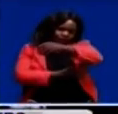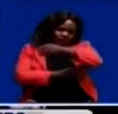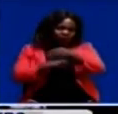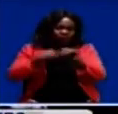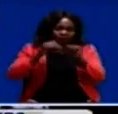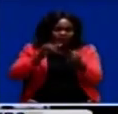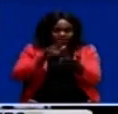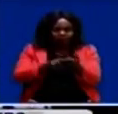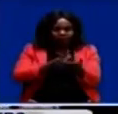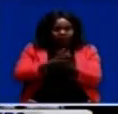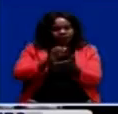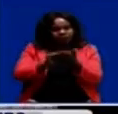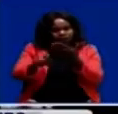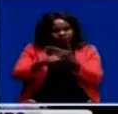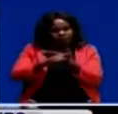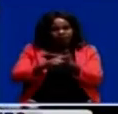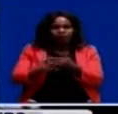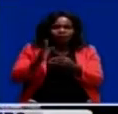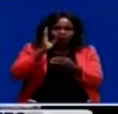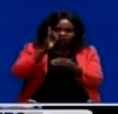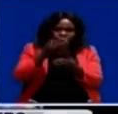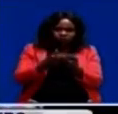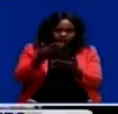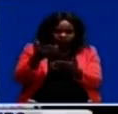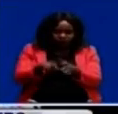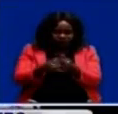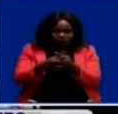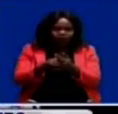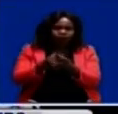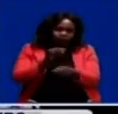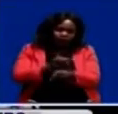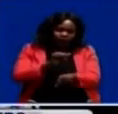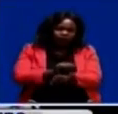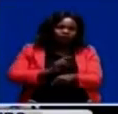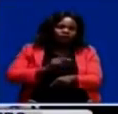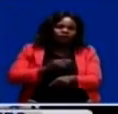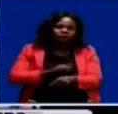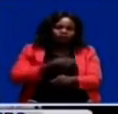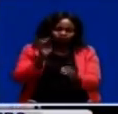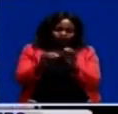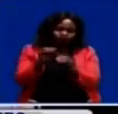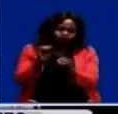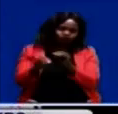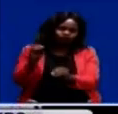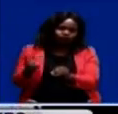August we may go to tender to procure the works that we should start now putting up the bridge on the